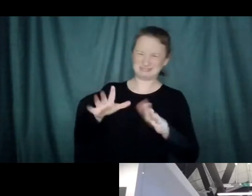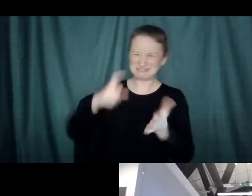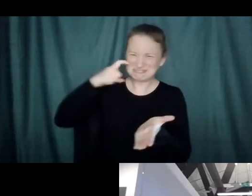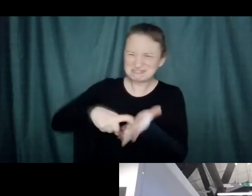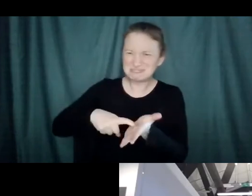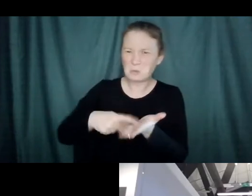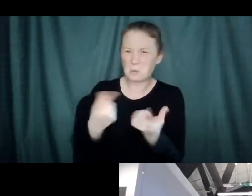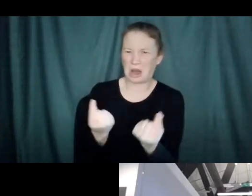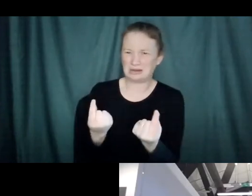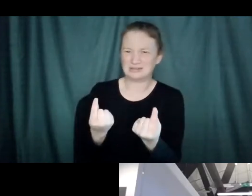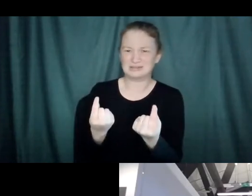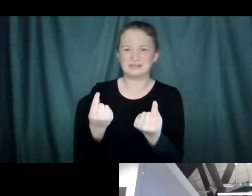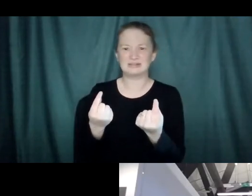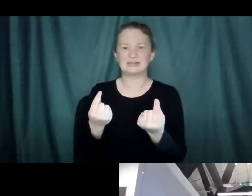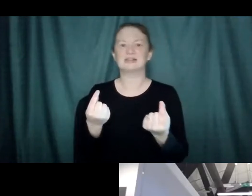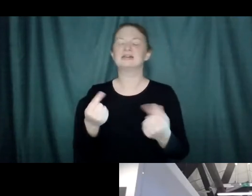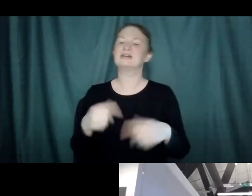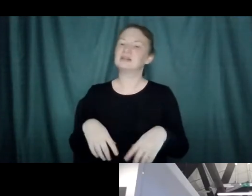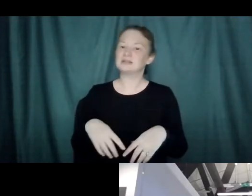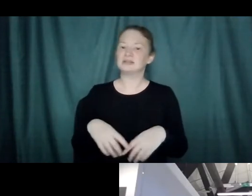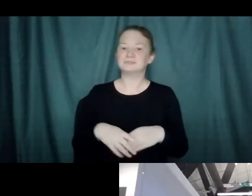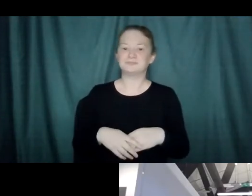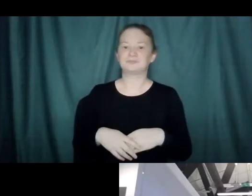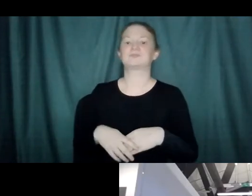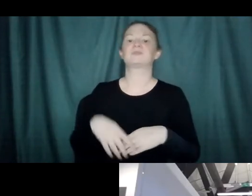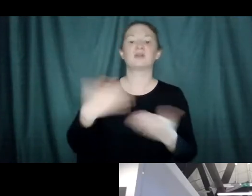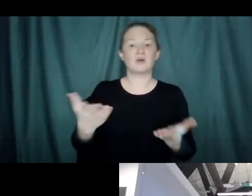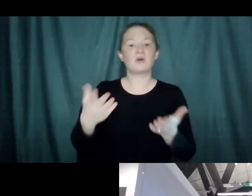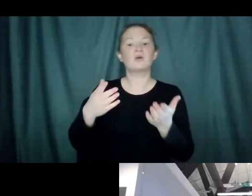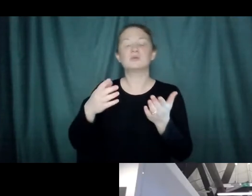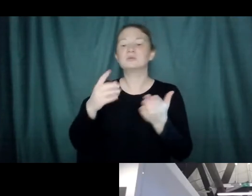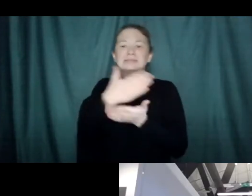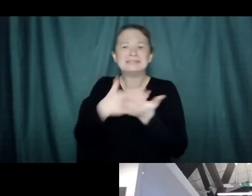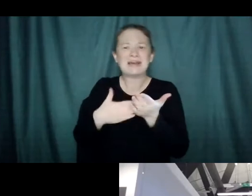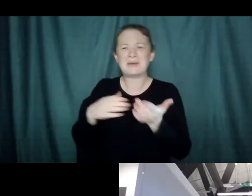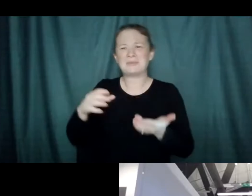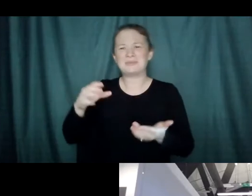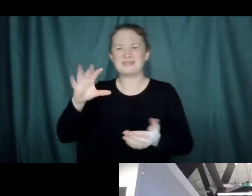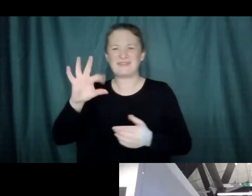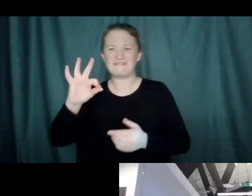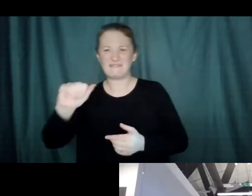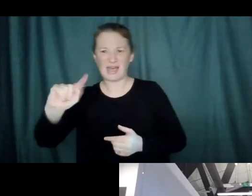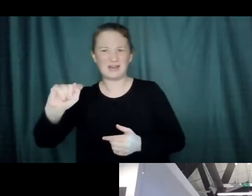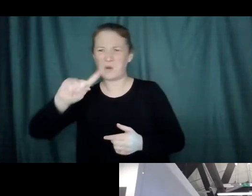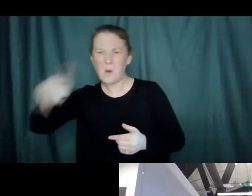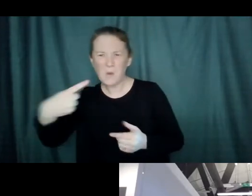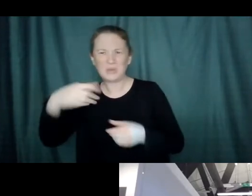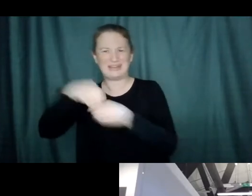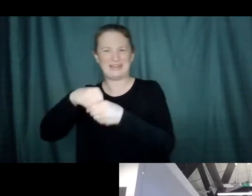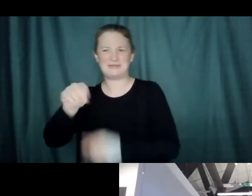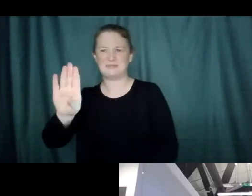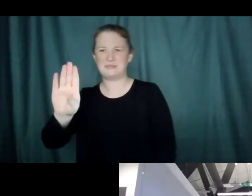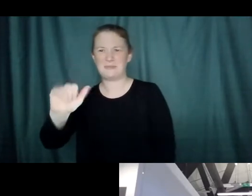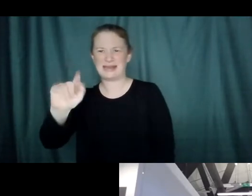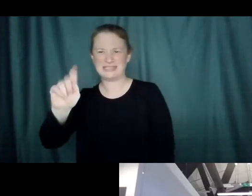LPS, lipopolysaccharide is an example of that. It only occurs in bacteria. doesn't occur in animals. There are receptors in your